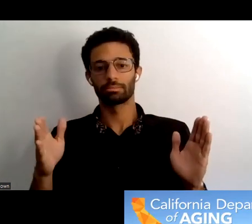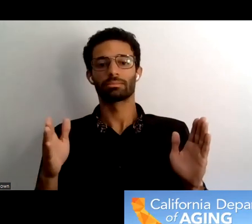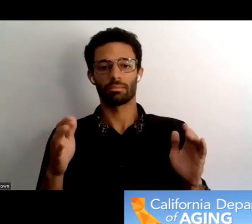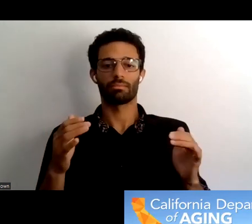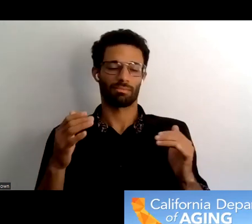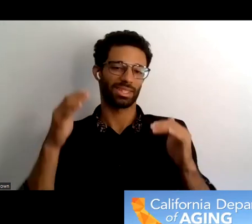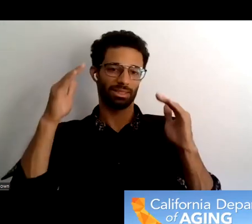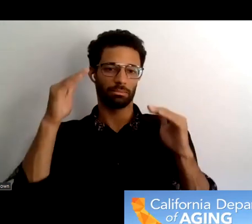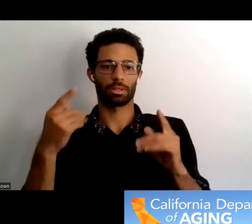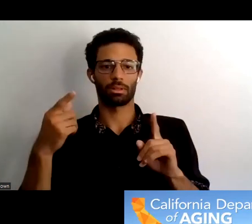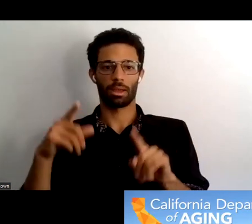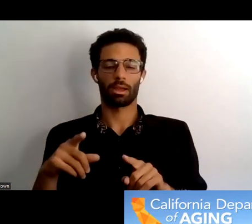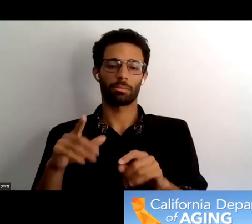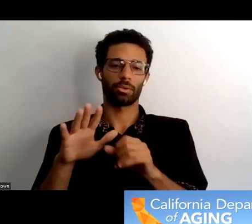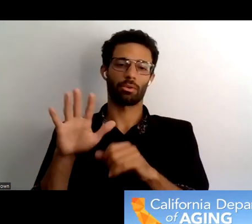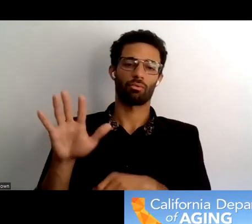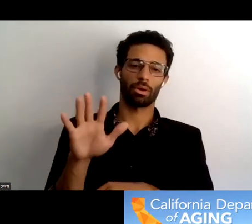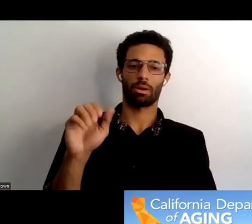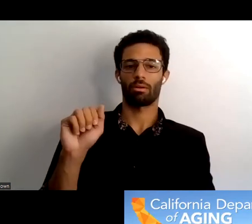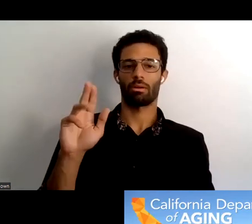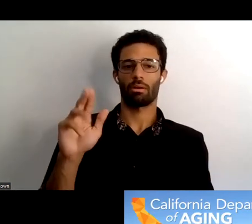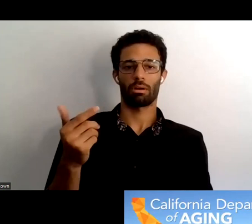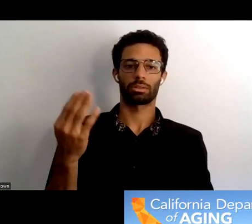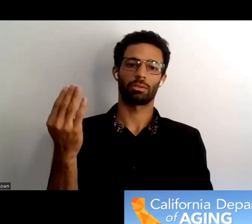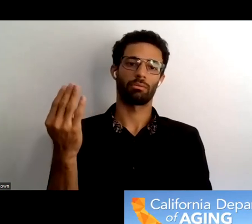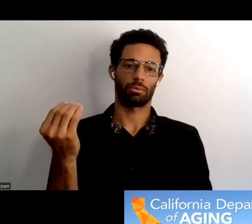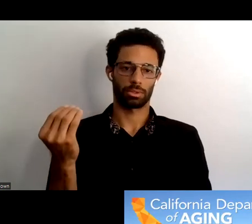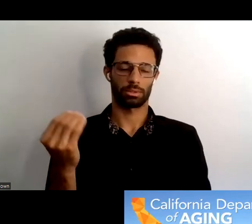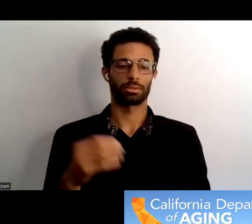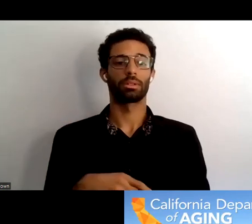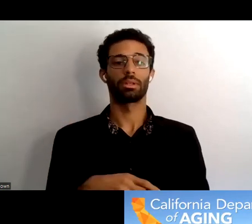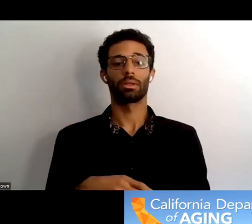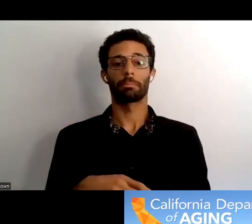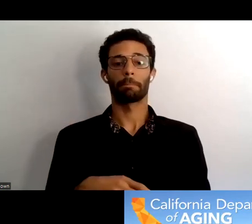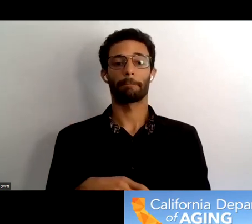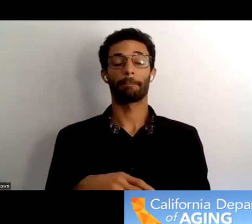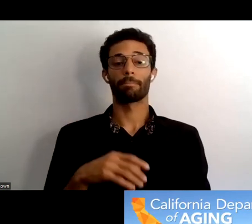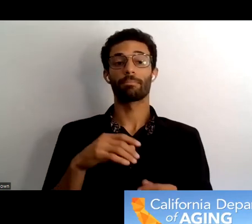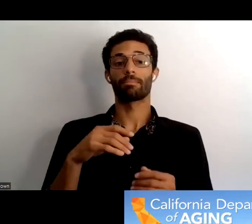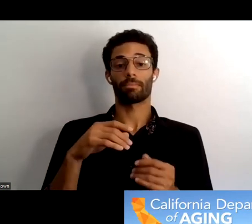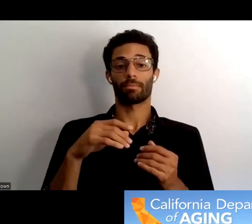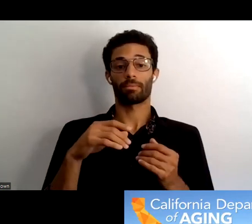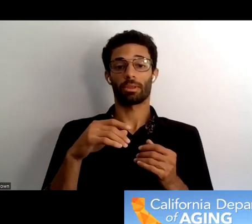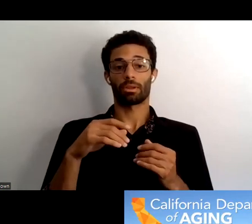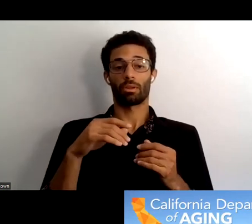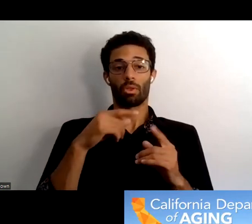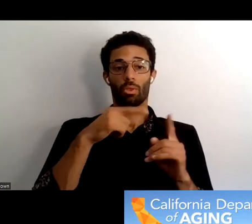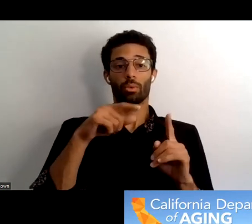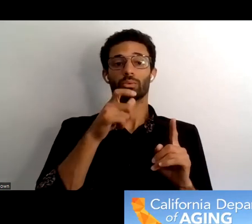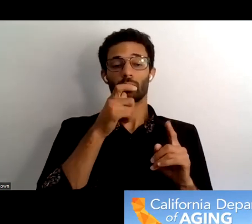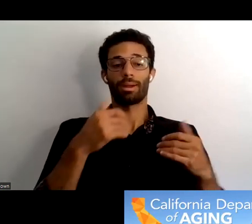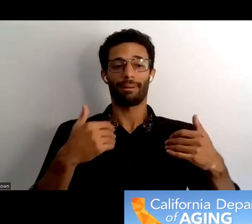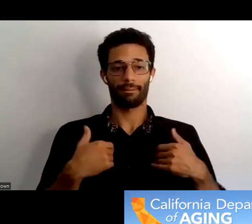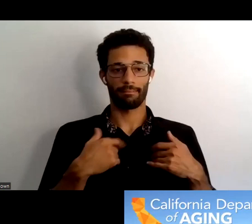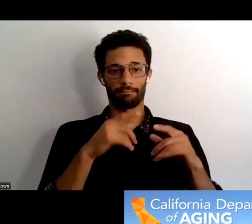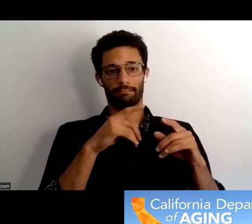expected in or around august 14th and so at that time um those who have the survey will have the opportunity